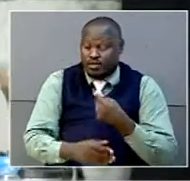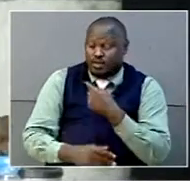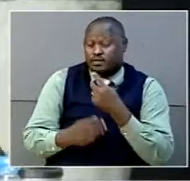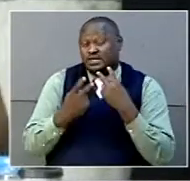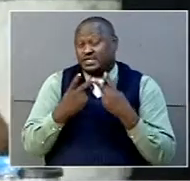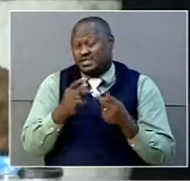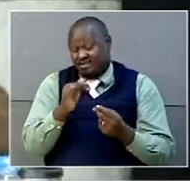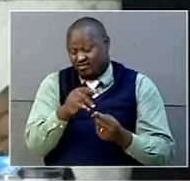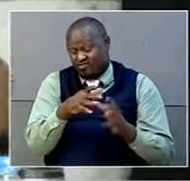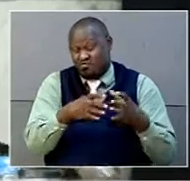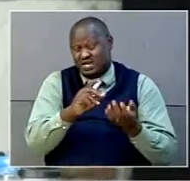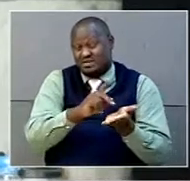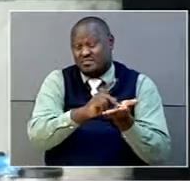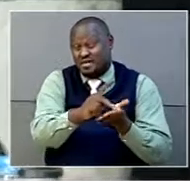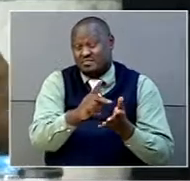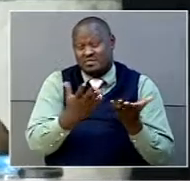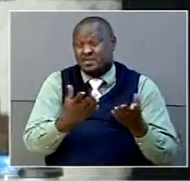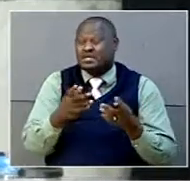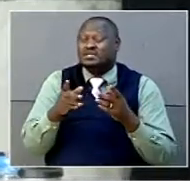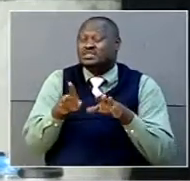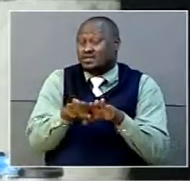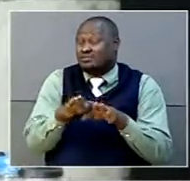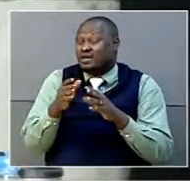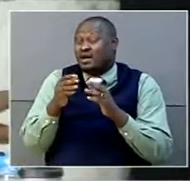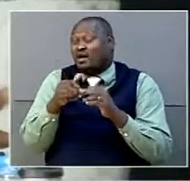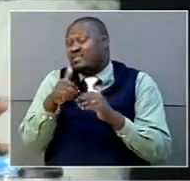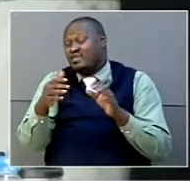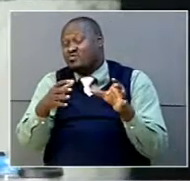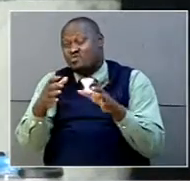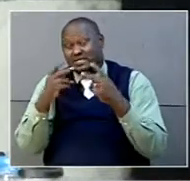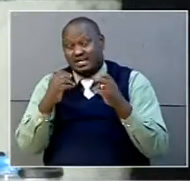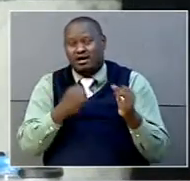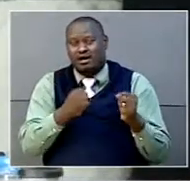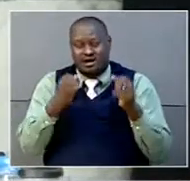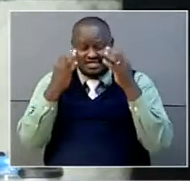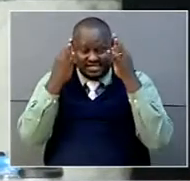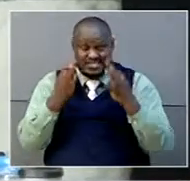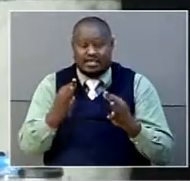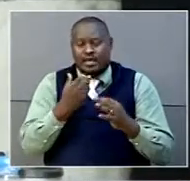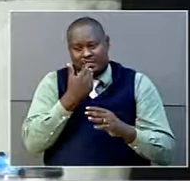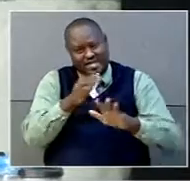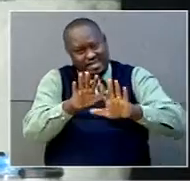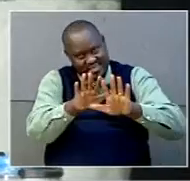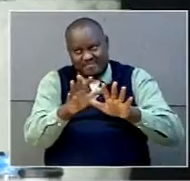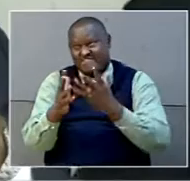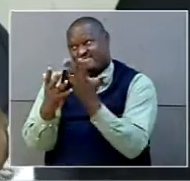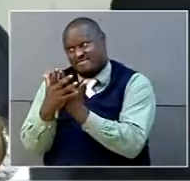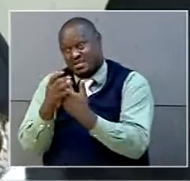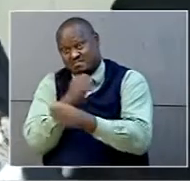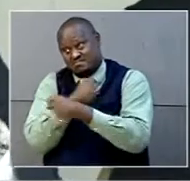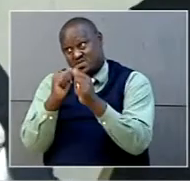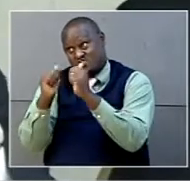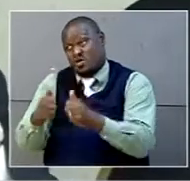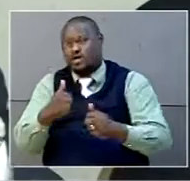extend that to somebody wrongfully convicted or something. It is a Pandora's box. I would rather have left it for now. Consider,